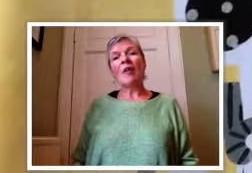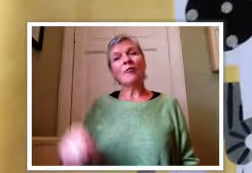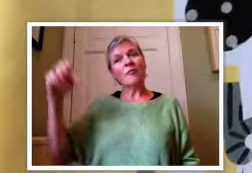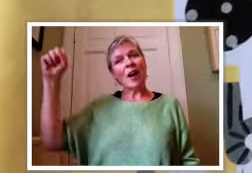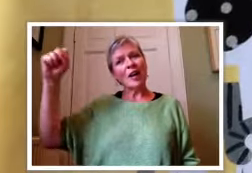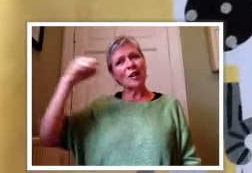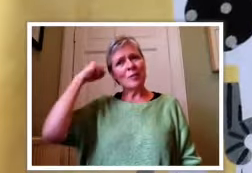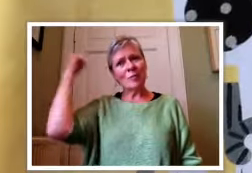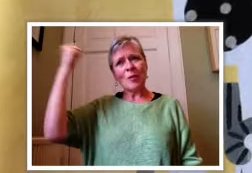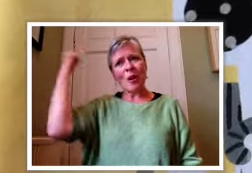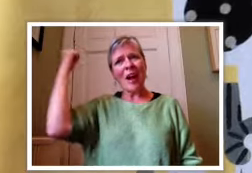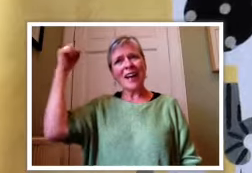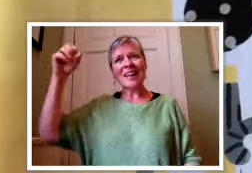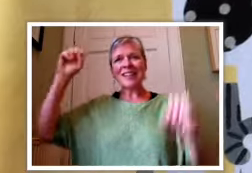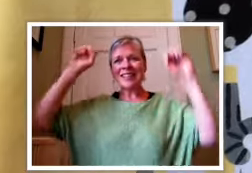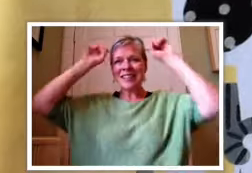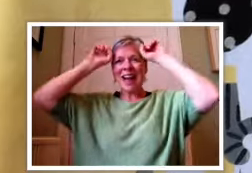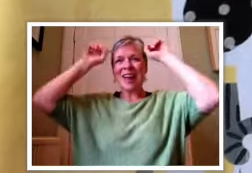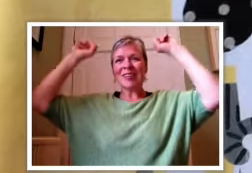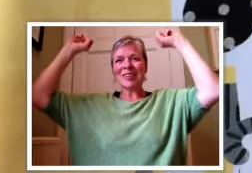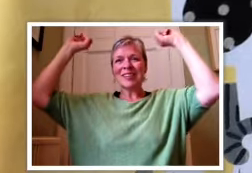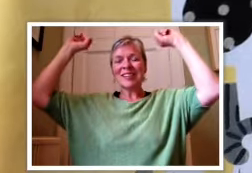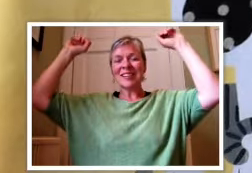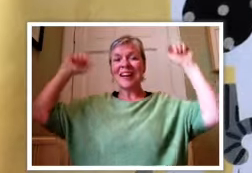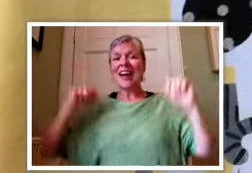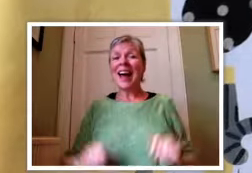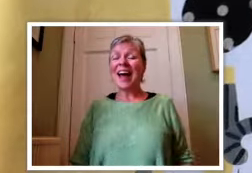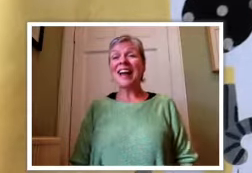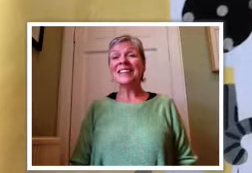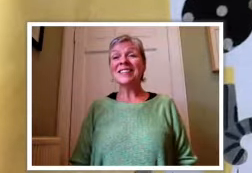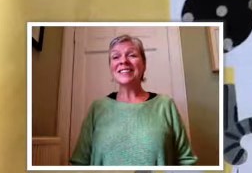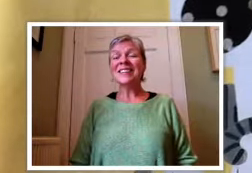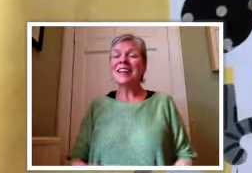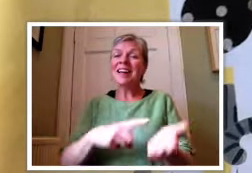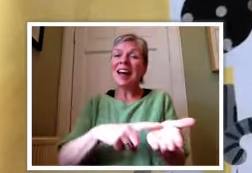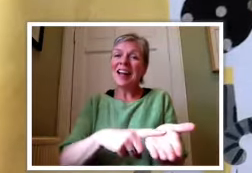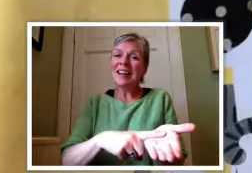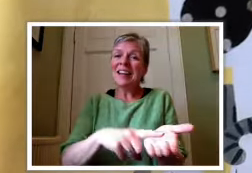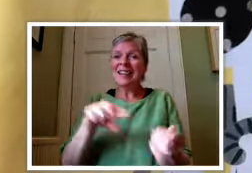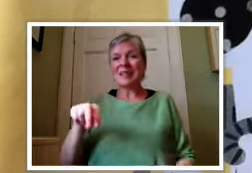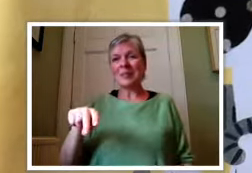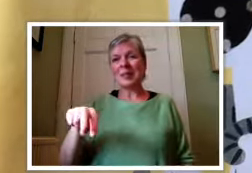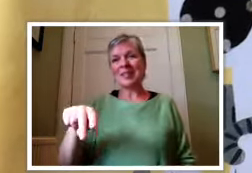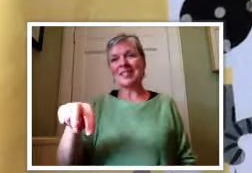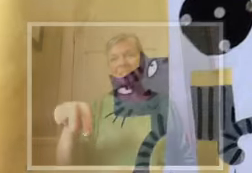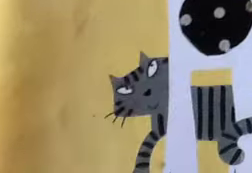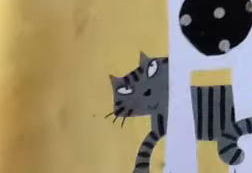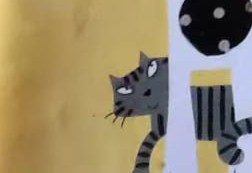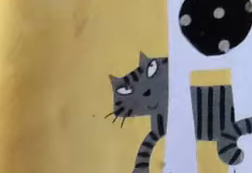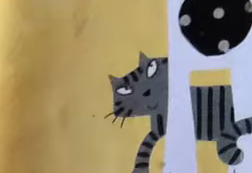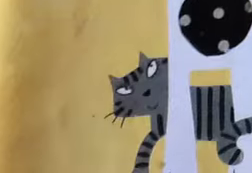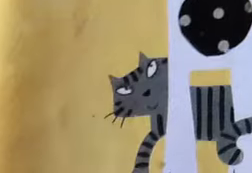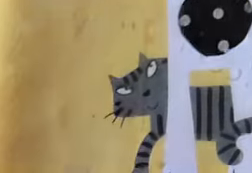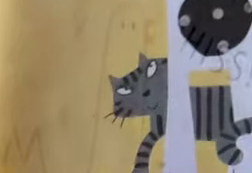a fine prized cow and a ladybird.